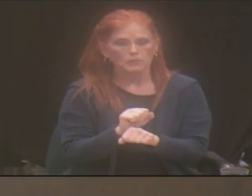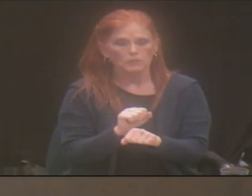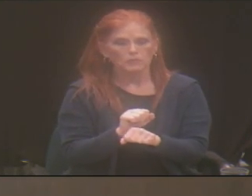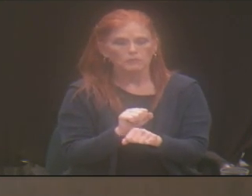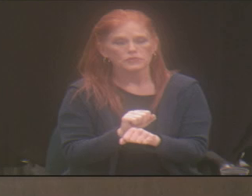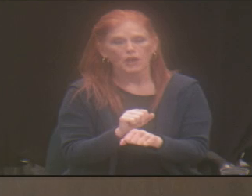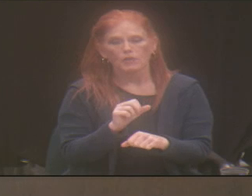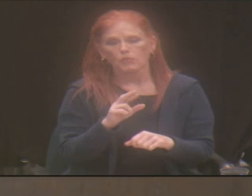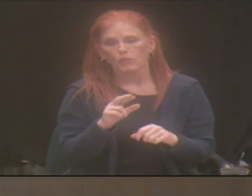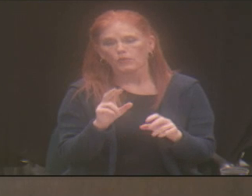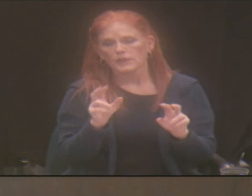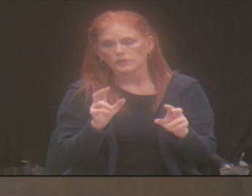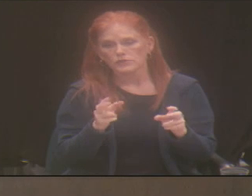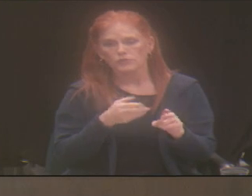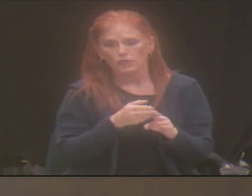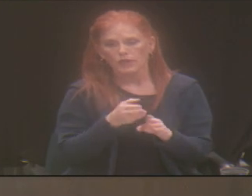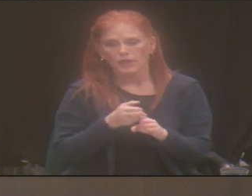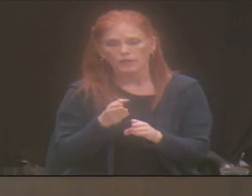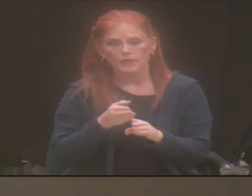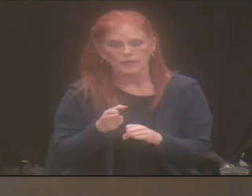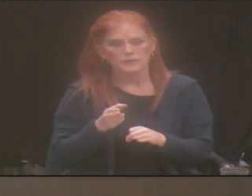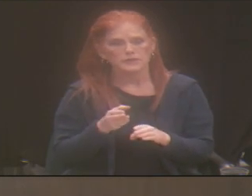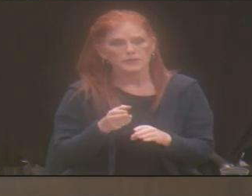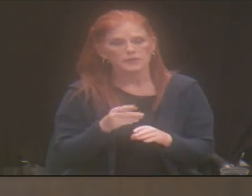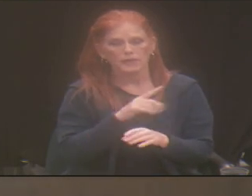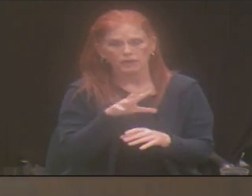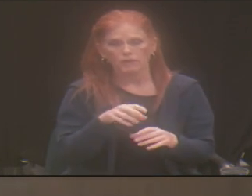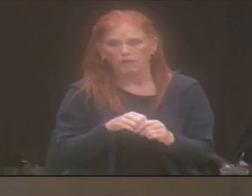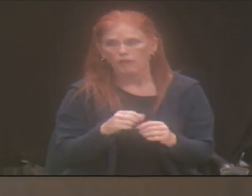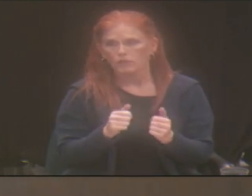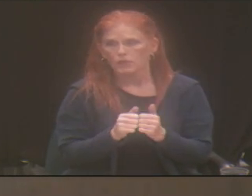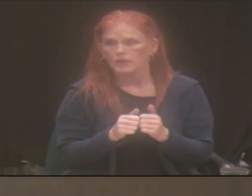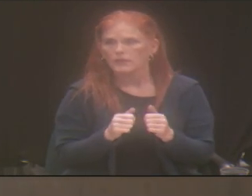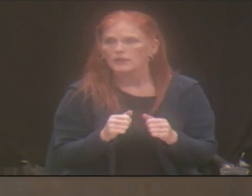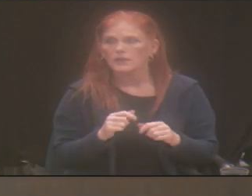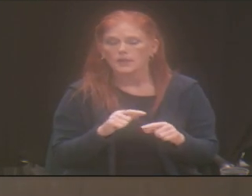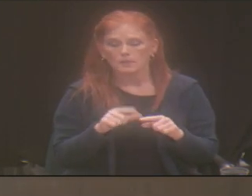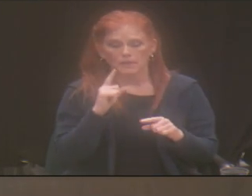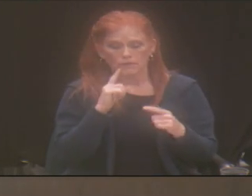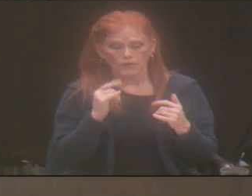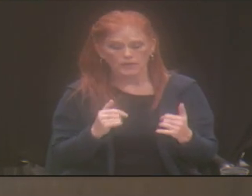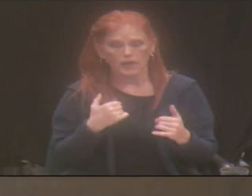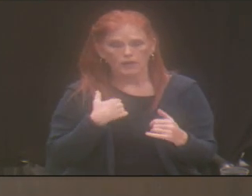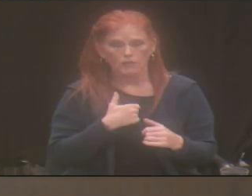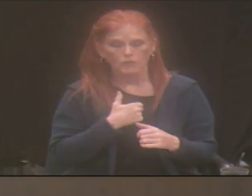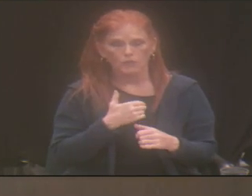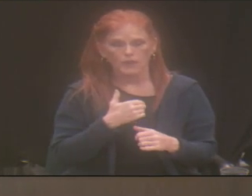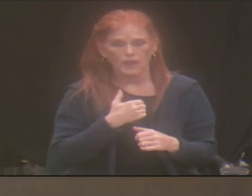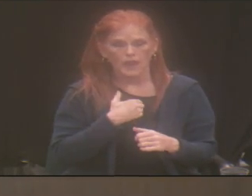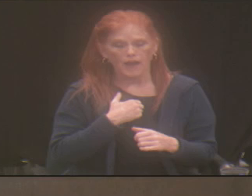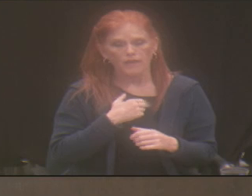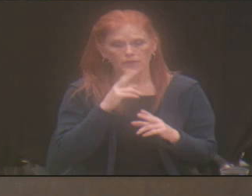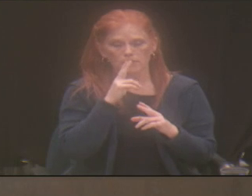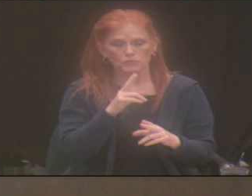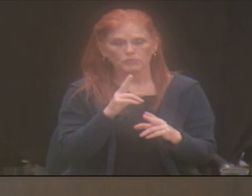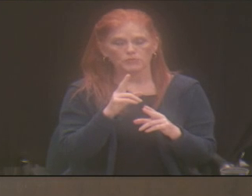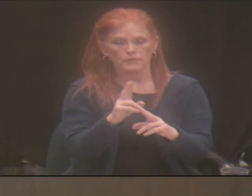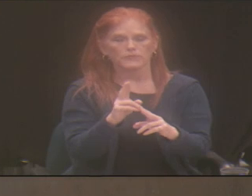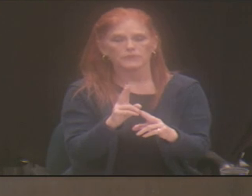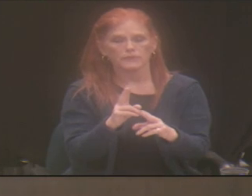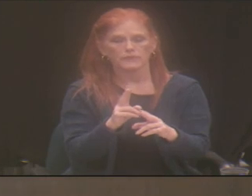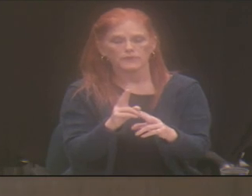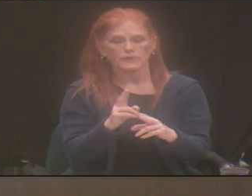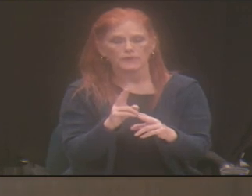issues or areas that they're working. But in the interim, we have the privilege of